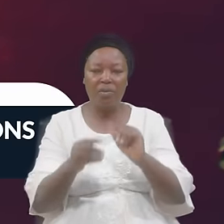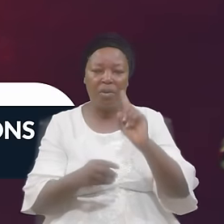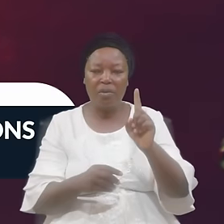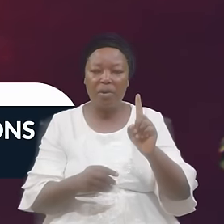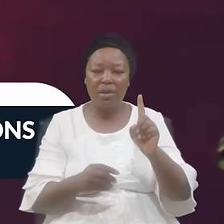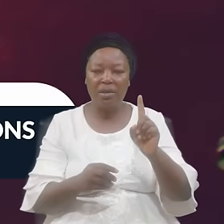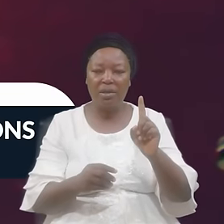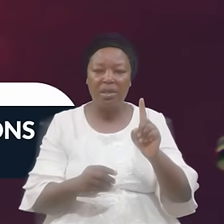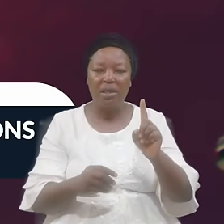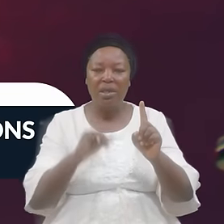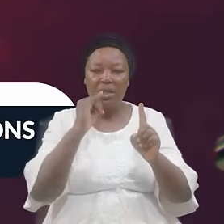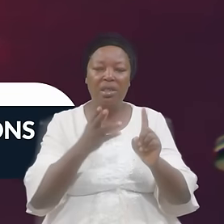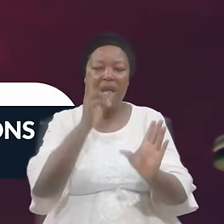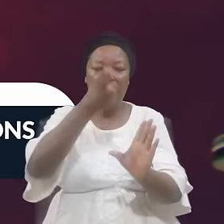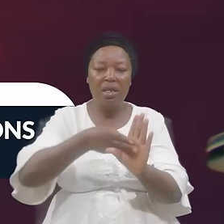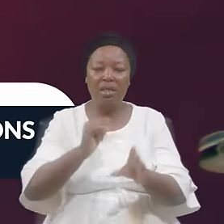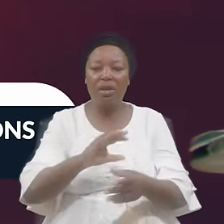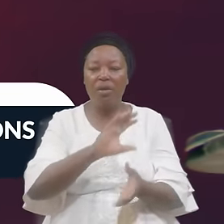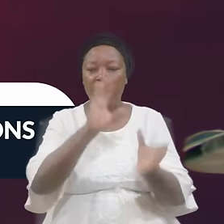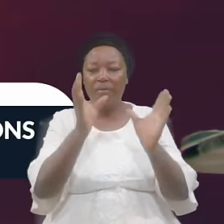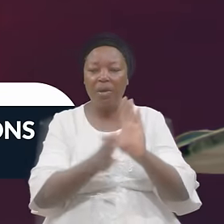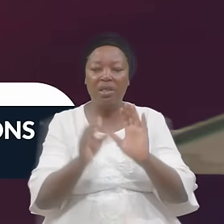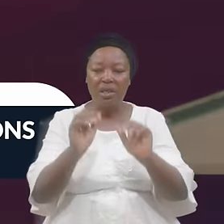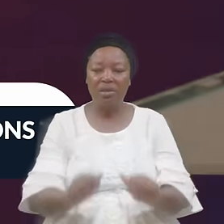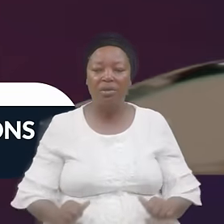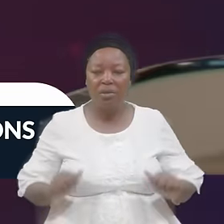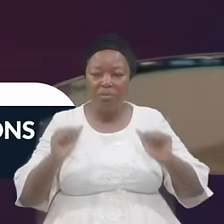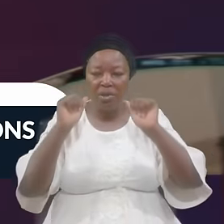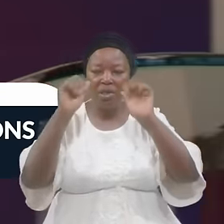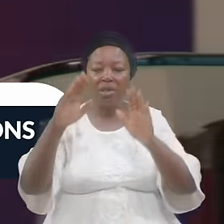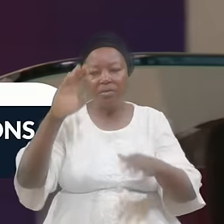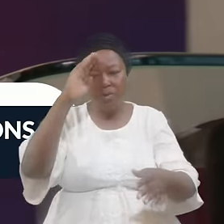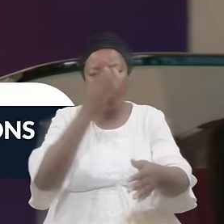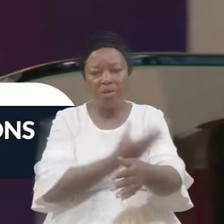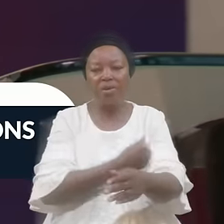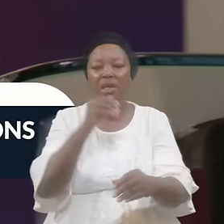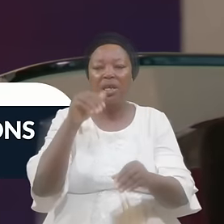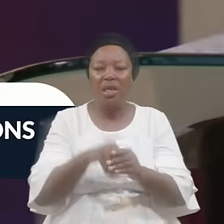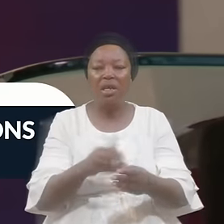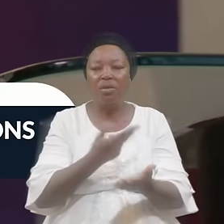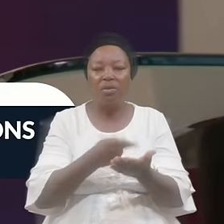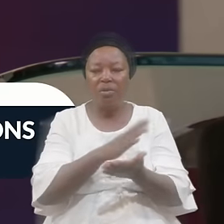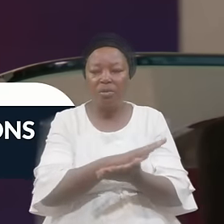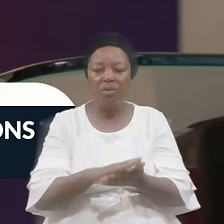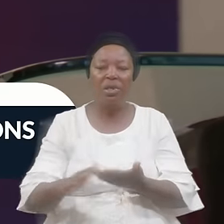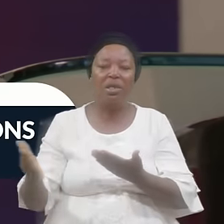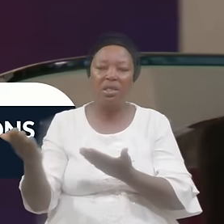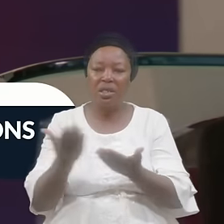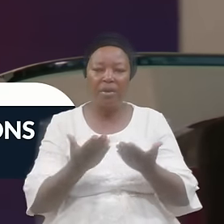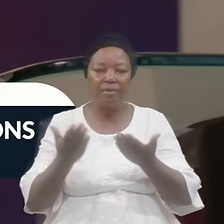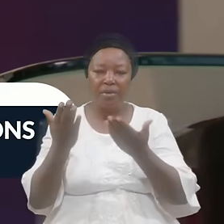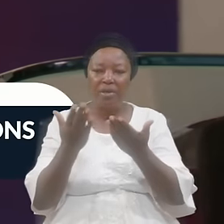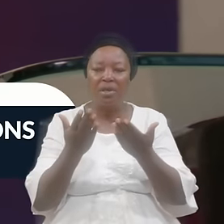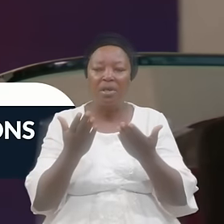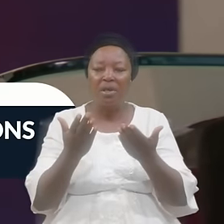Enlisting Converted Submissive Sons In Sacred Service